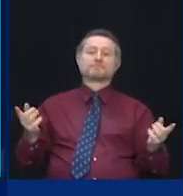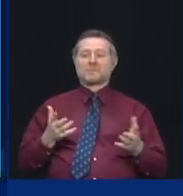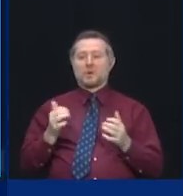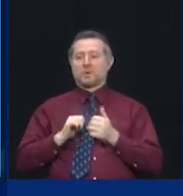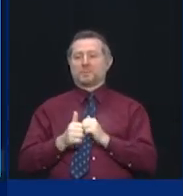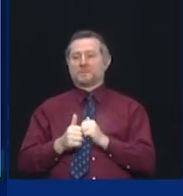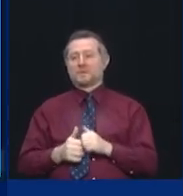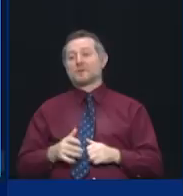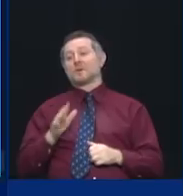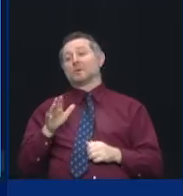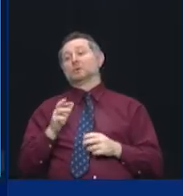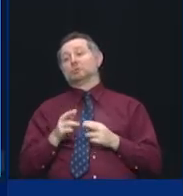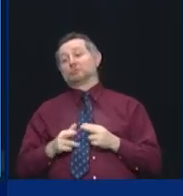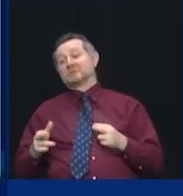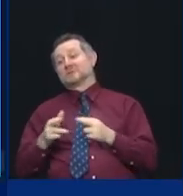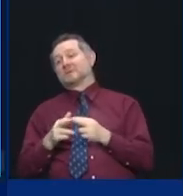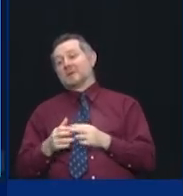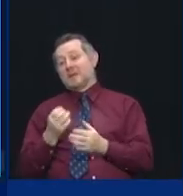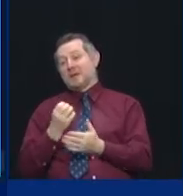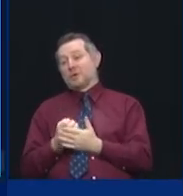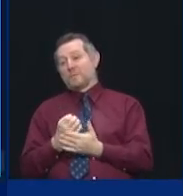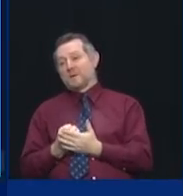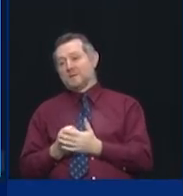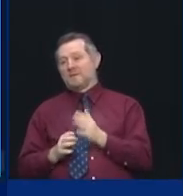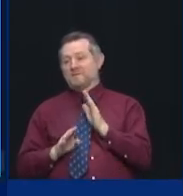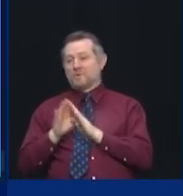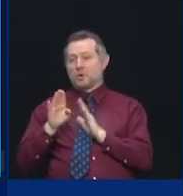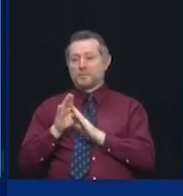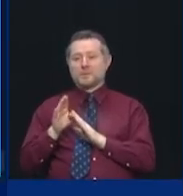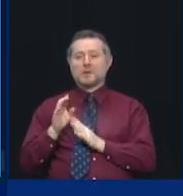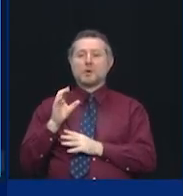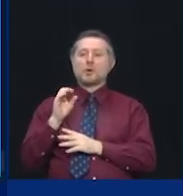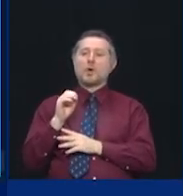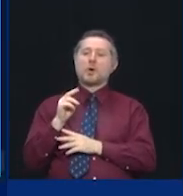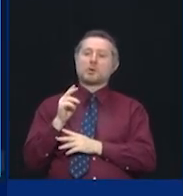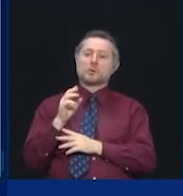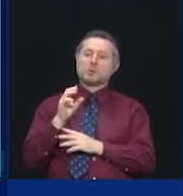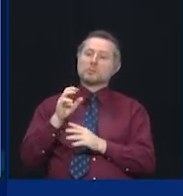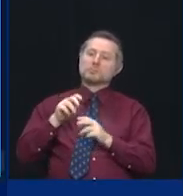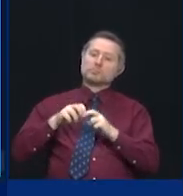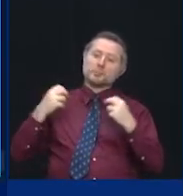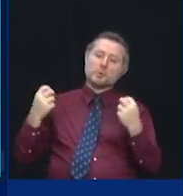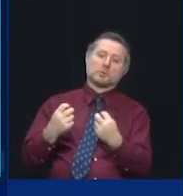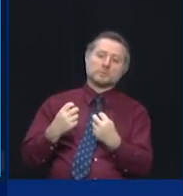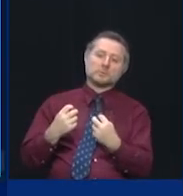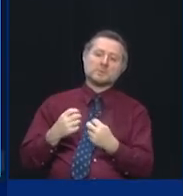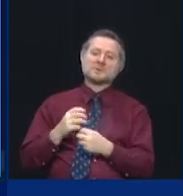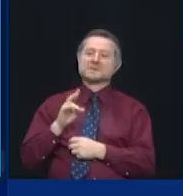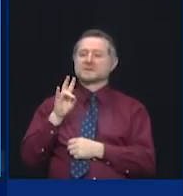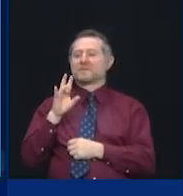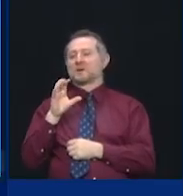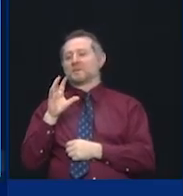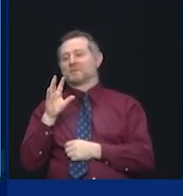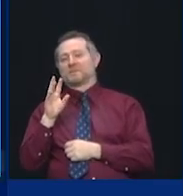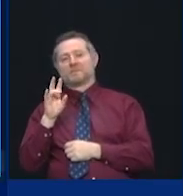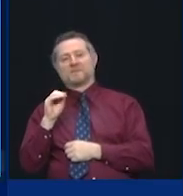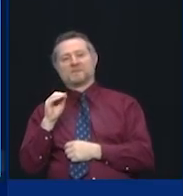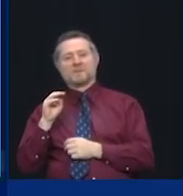Development Councils. $750 million. And saying to regions all across the state,